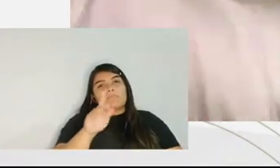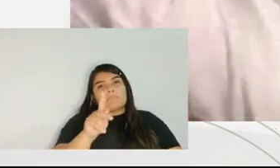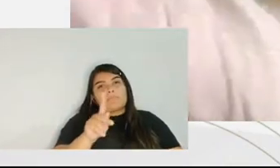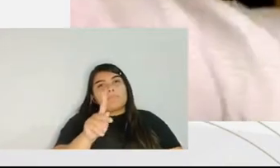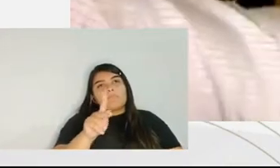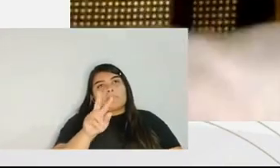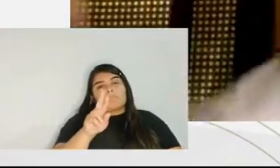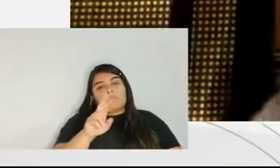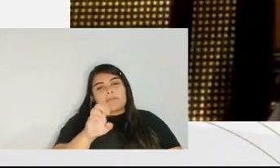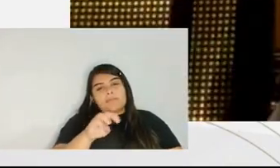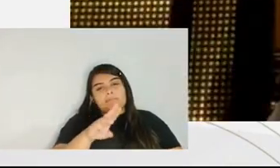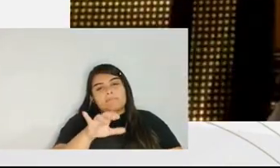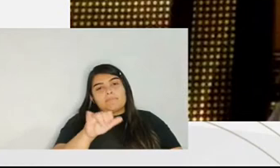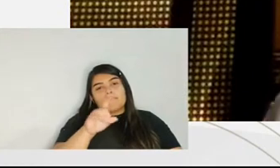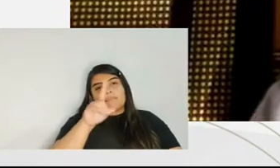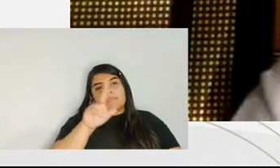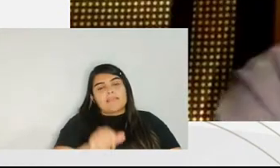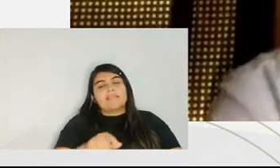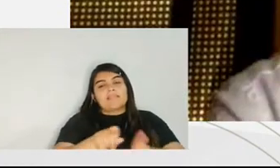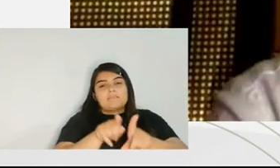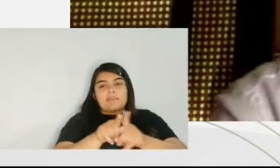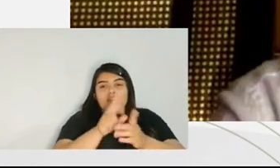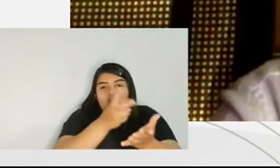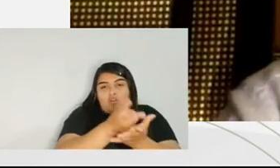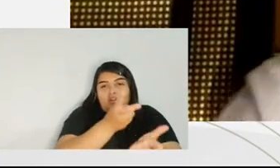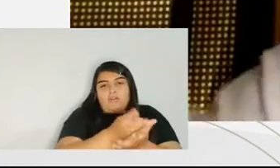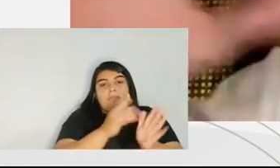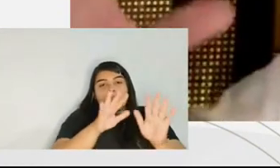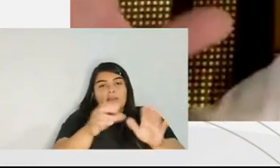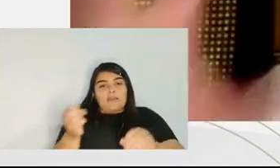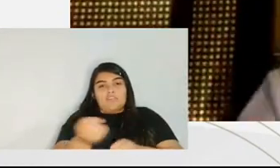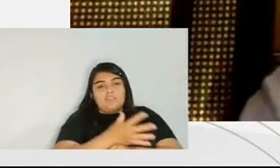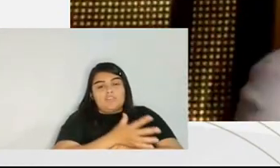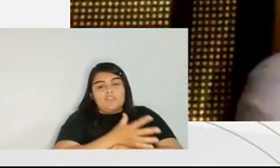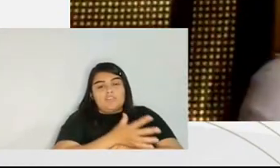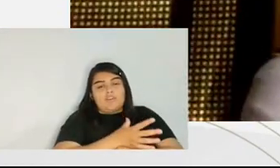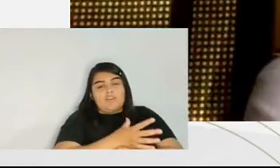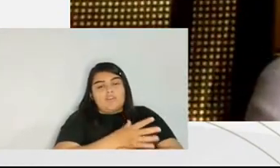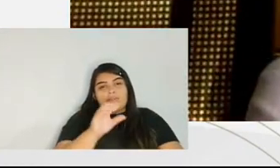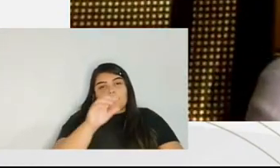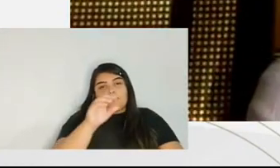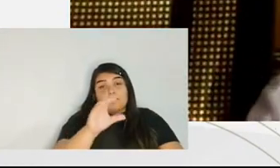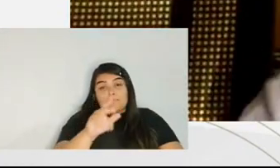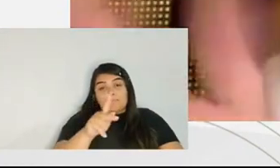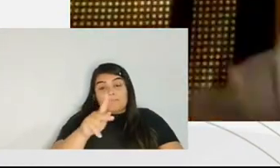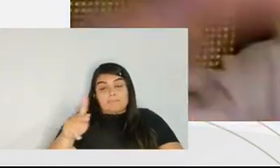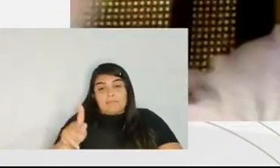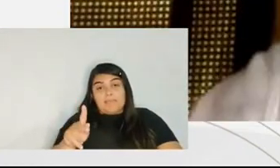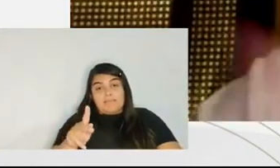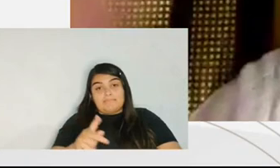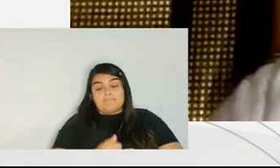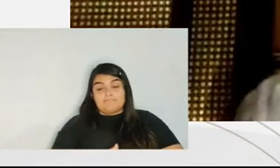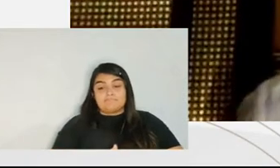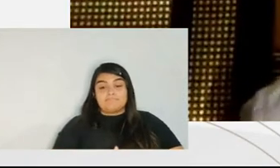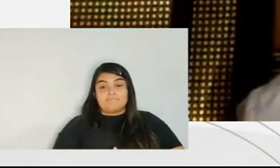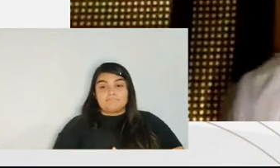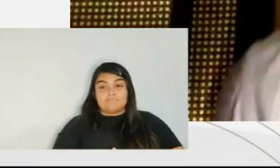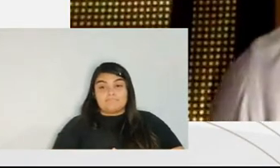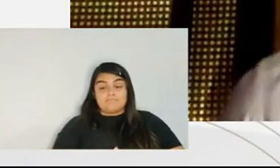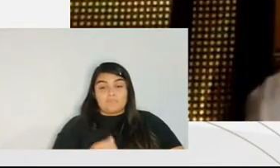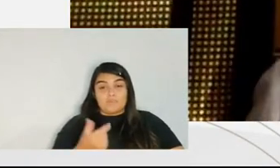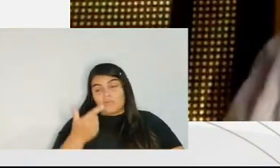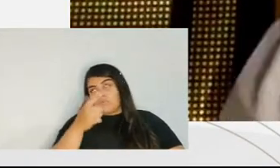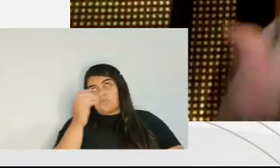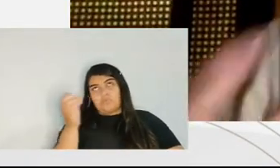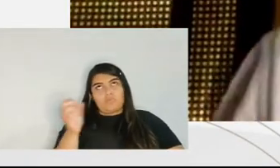prized collaboration which should be done through execution and now the new cbp is bringing